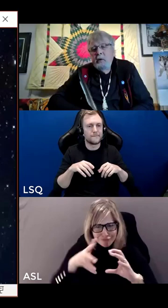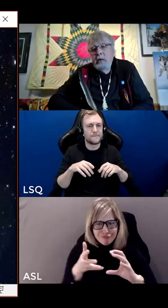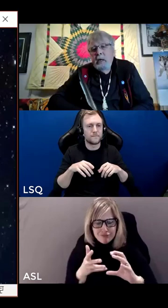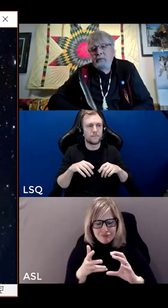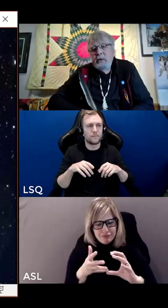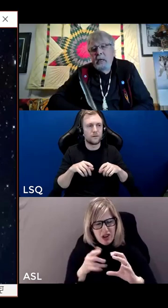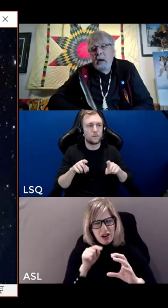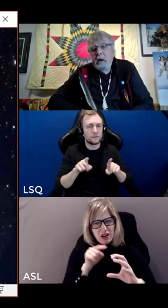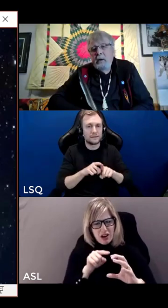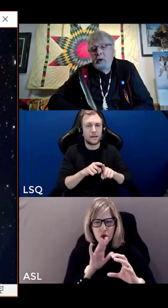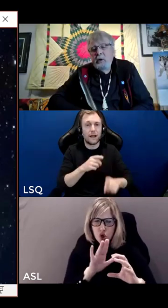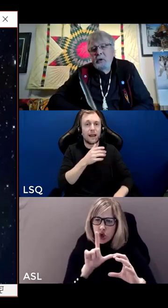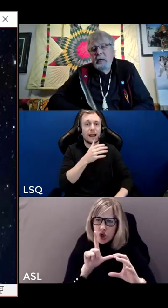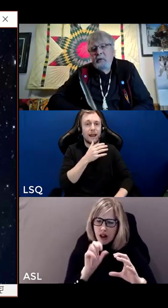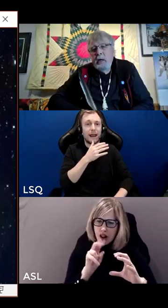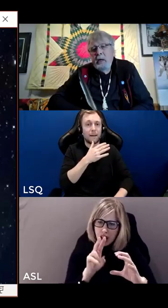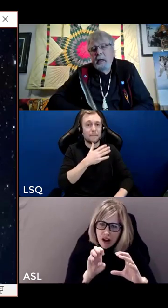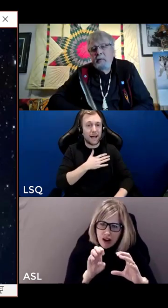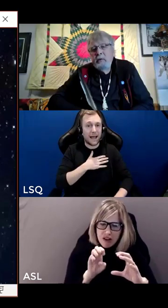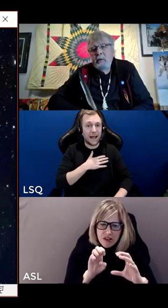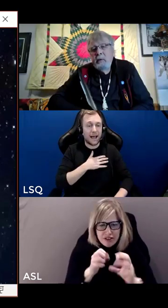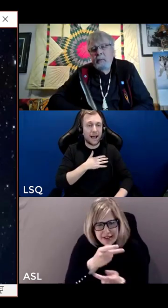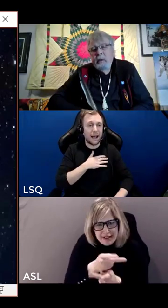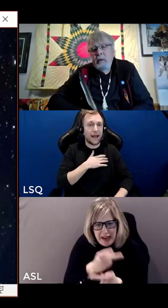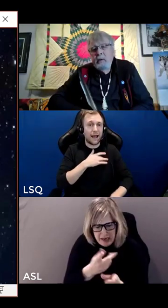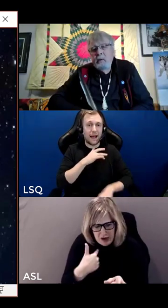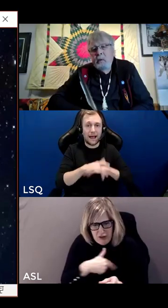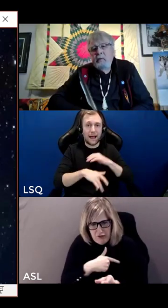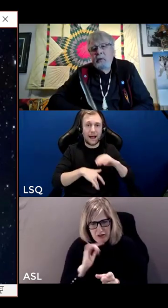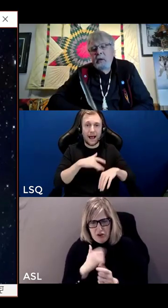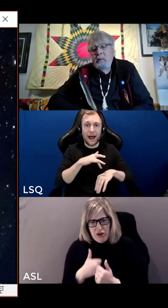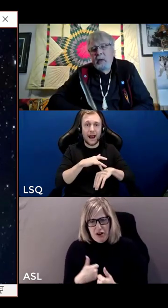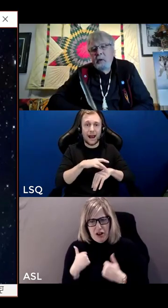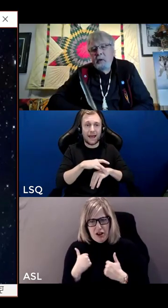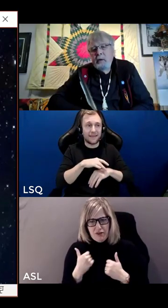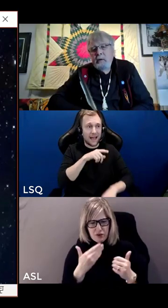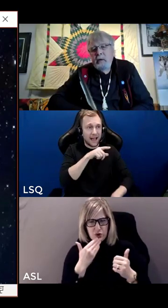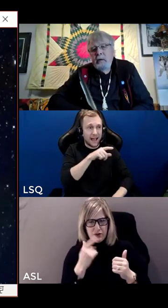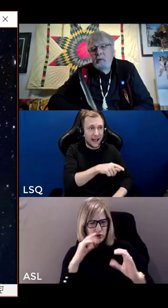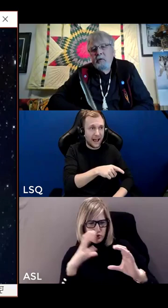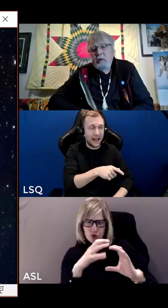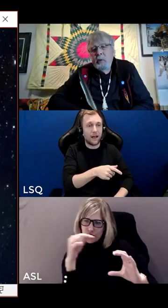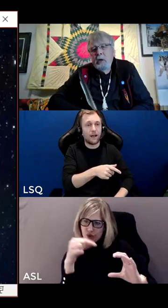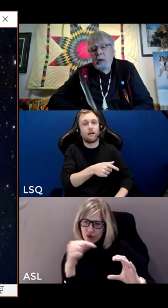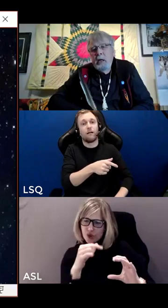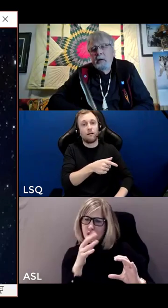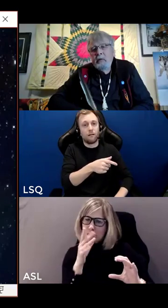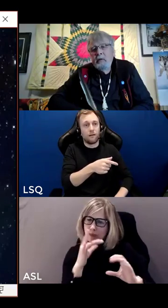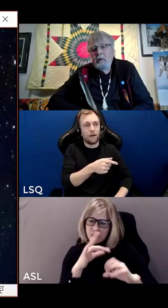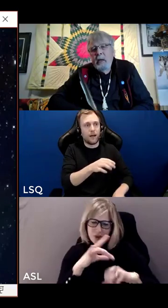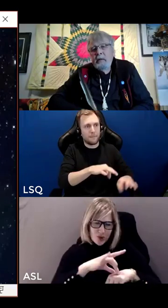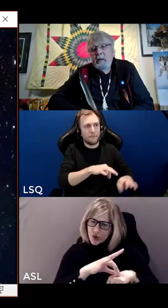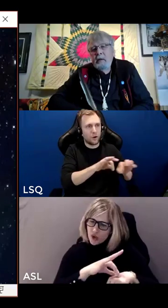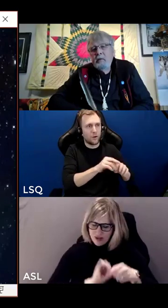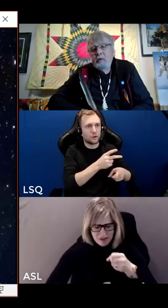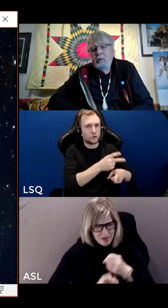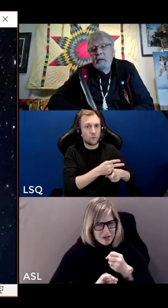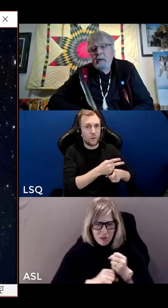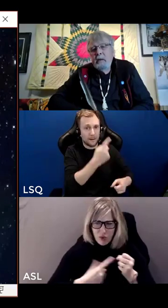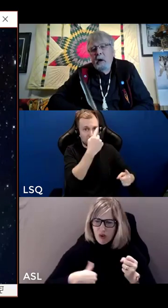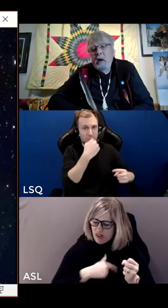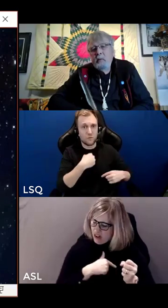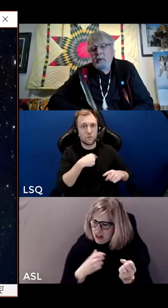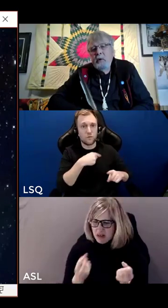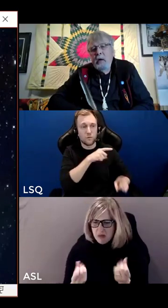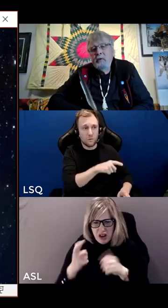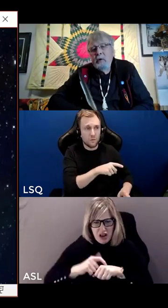continued love and care and nurturing of our lives. We're grateful that mother earth continues to support our lives despite the disrespect